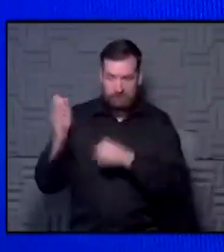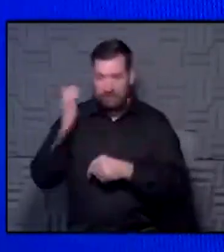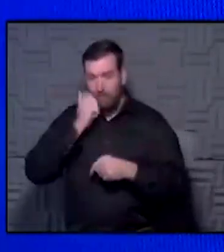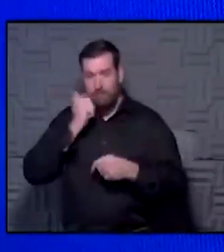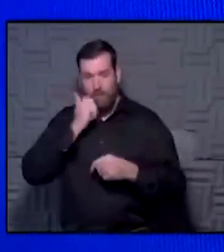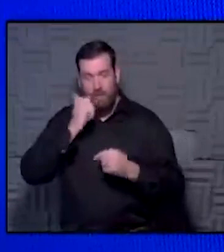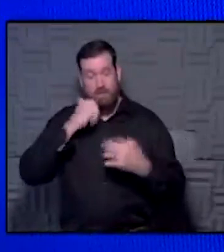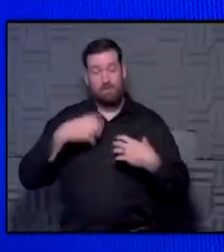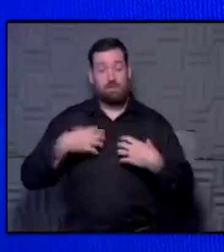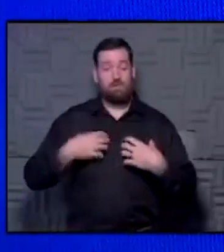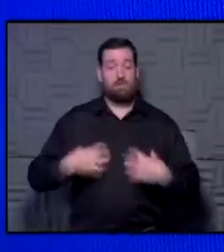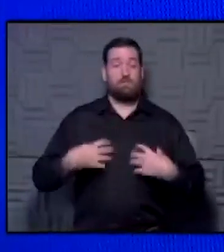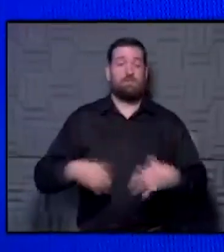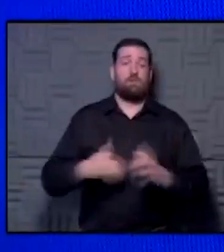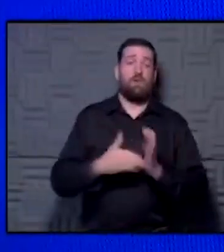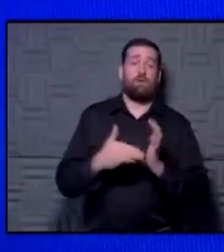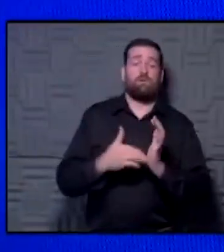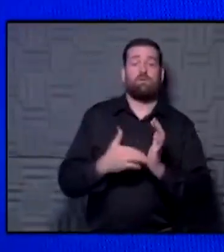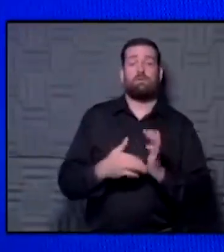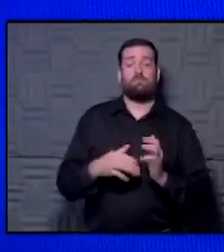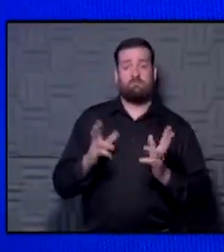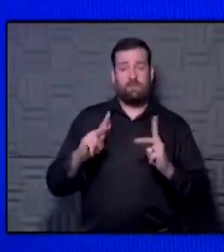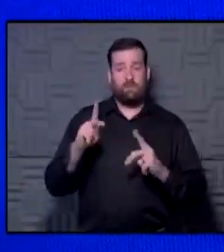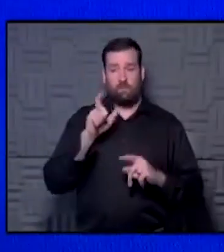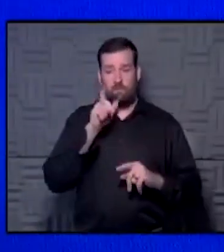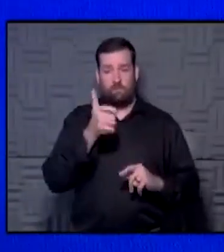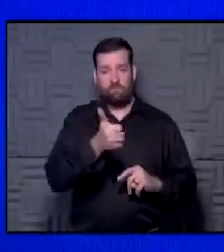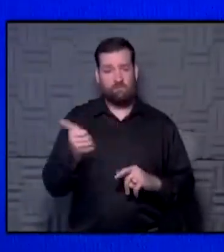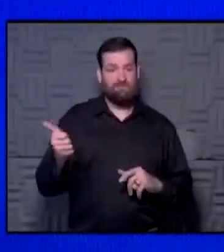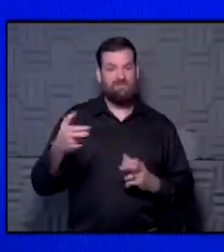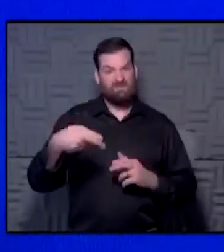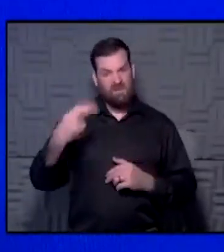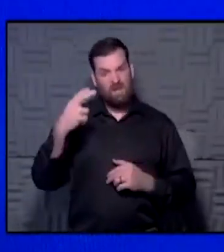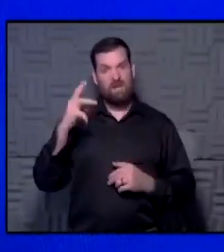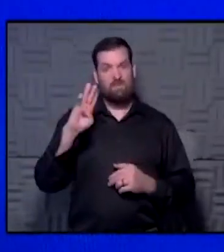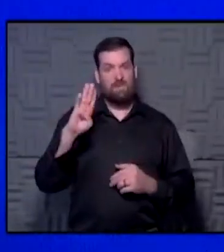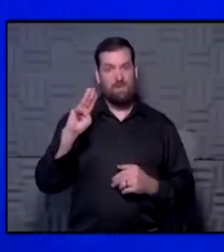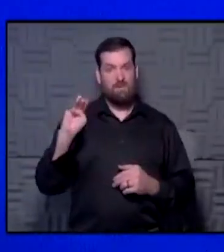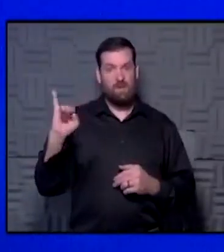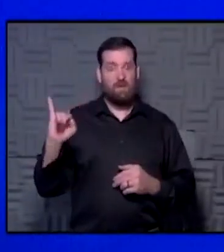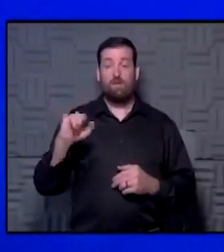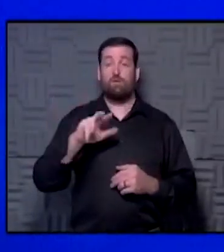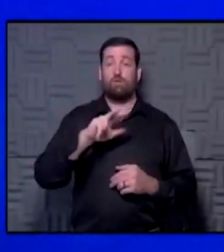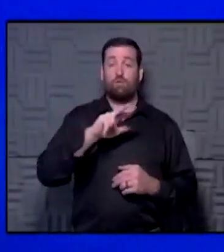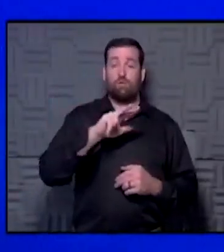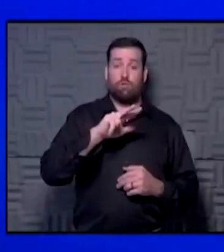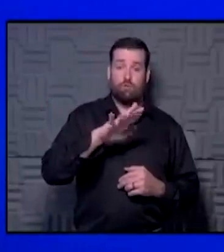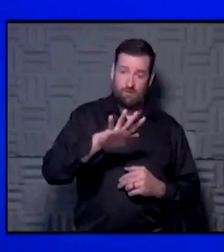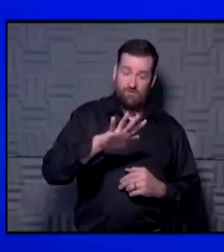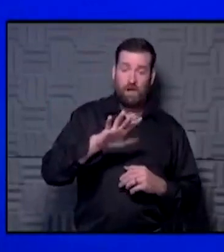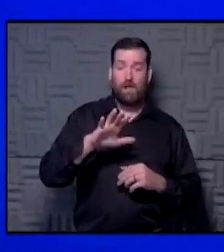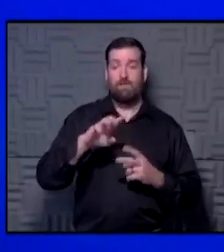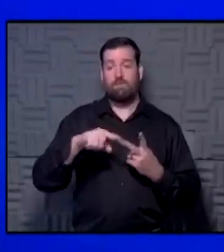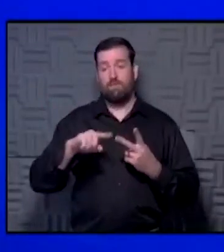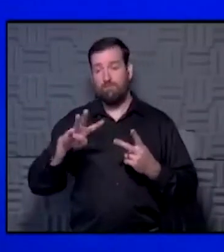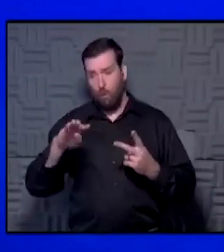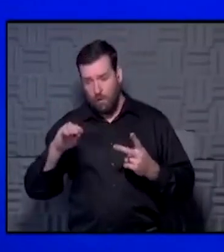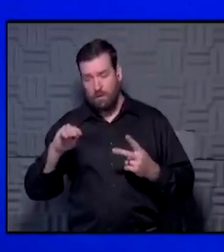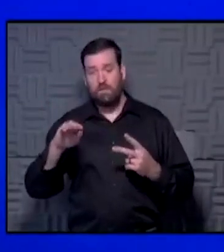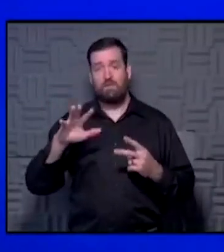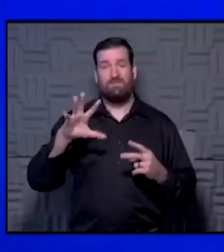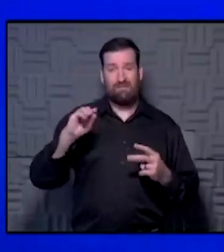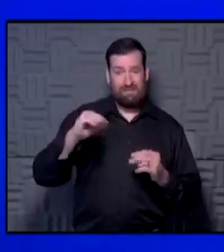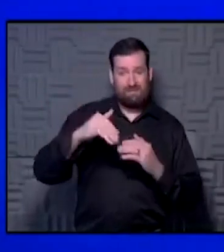say that we know that people who have a very high body mass index, and that's in the 35, 40 and above range, 50 and above,